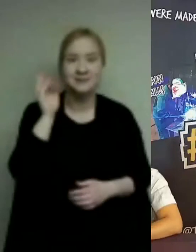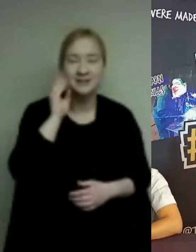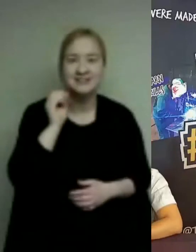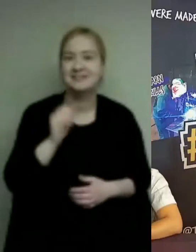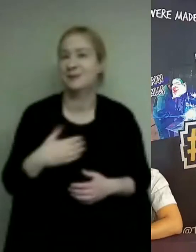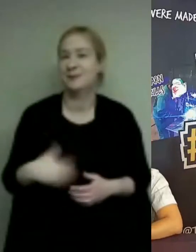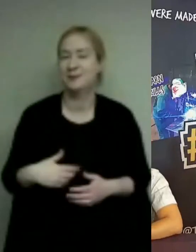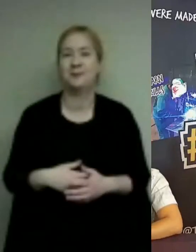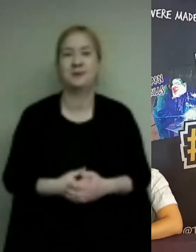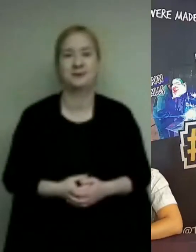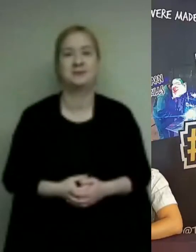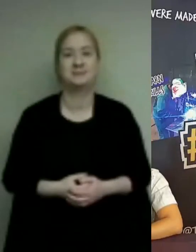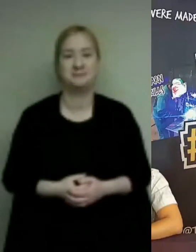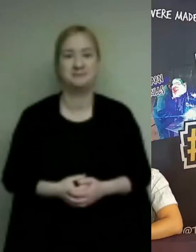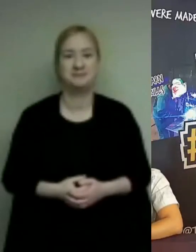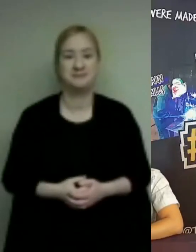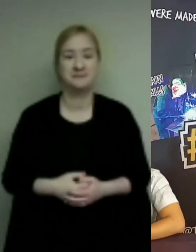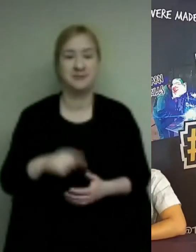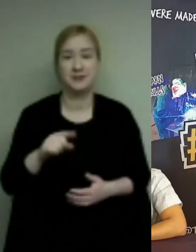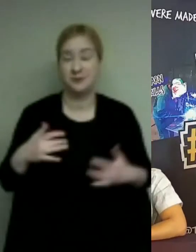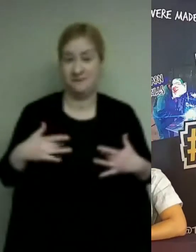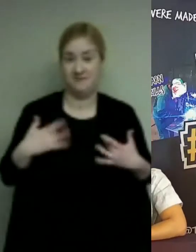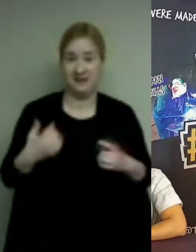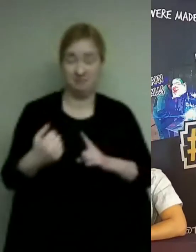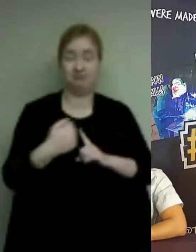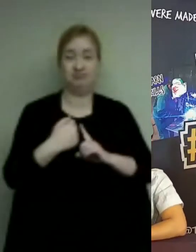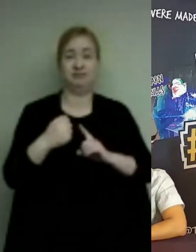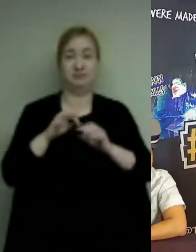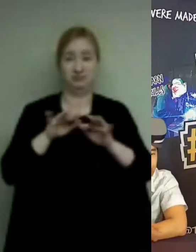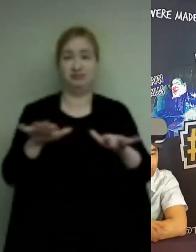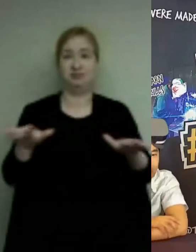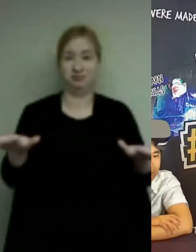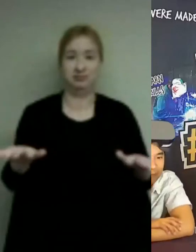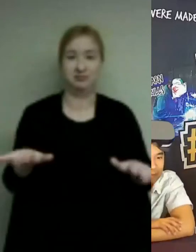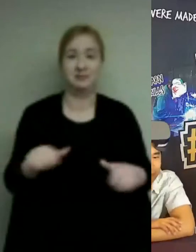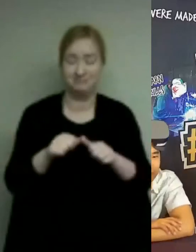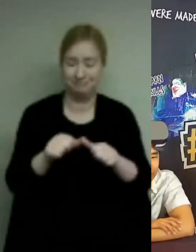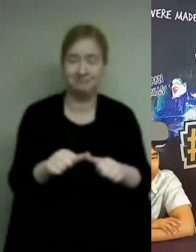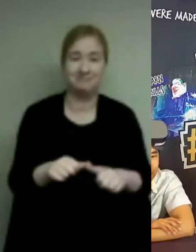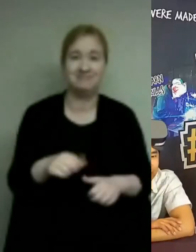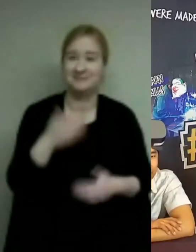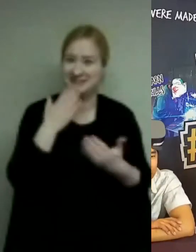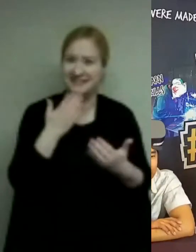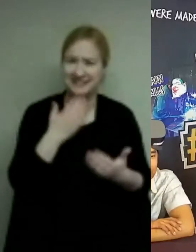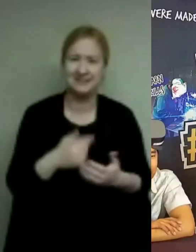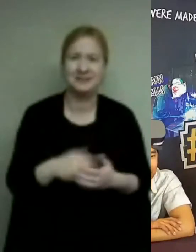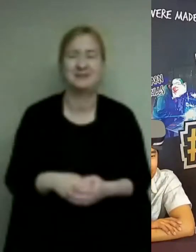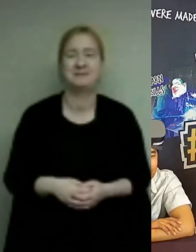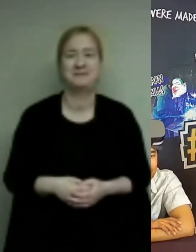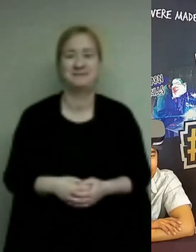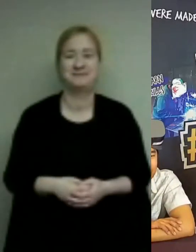how you felt the ripple effect and kept it going great job thank you so much for being here thank